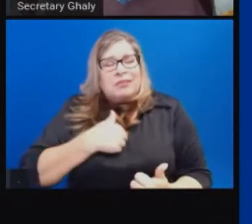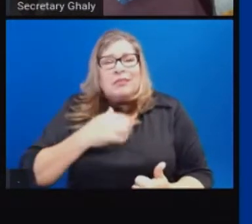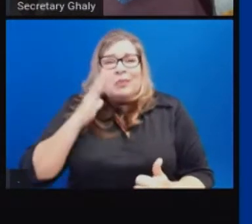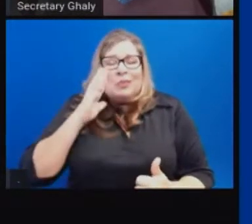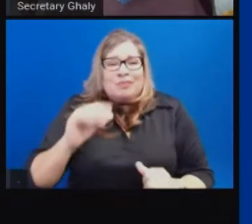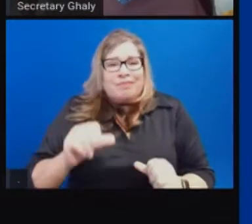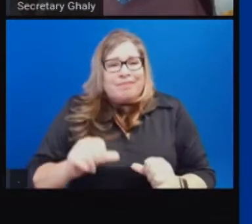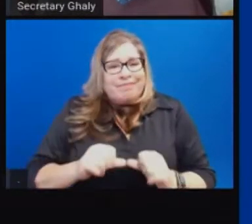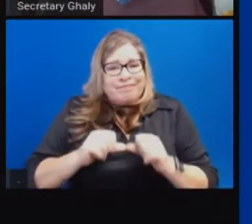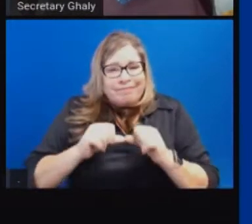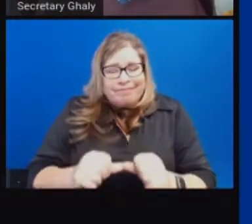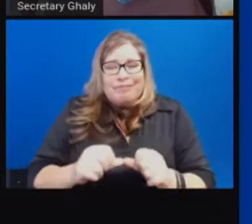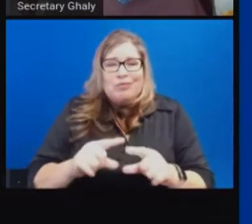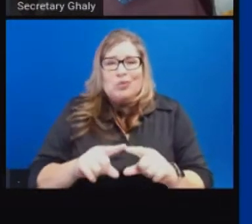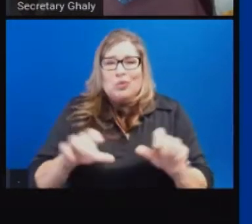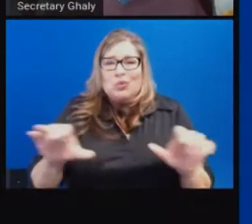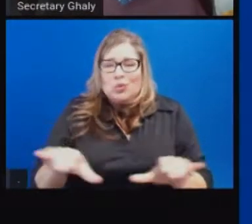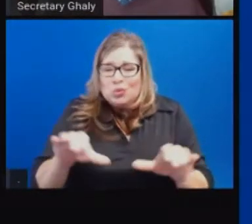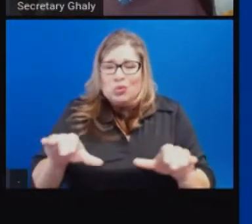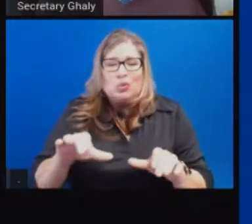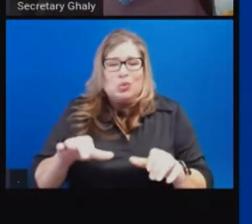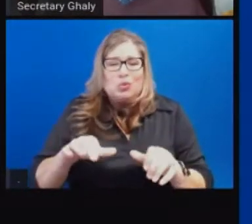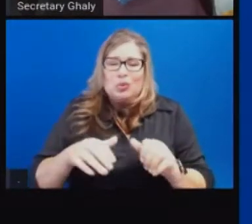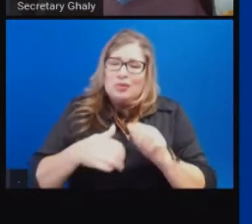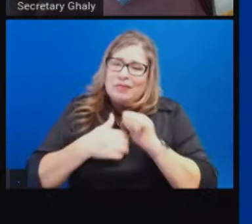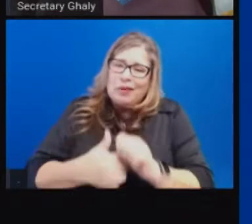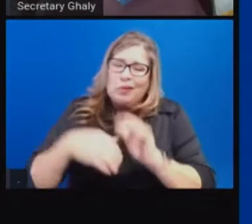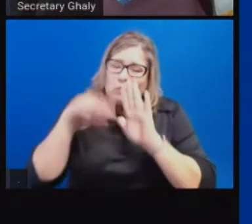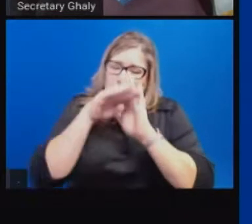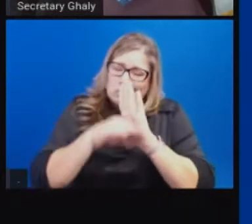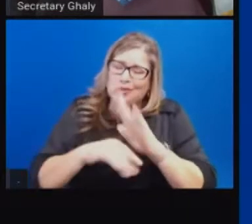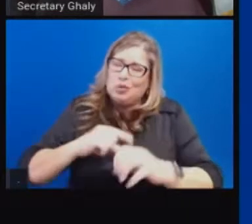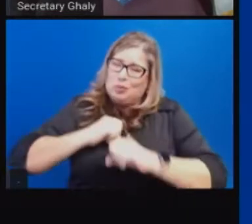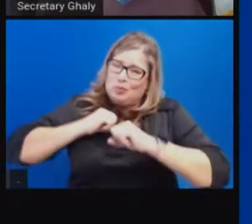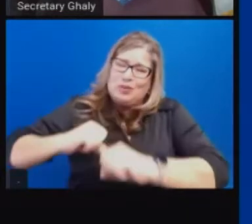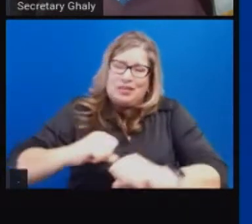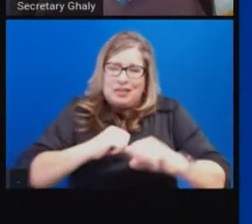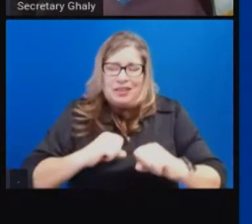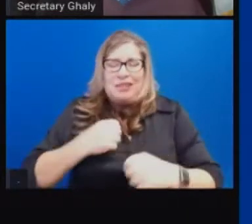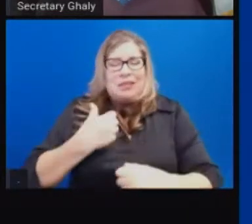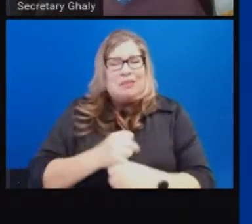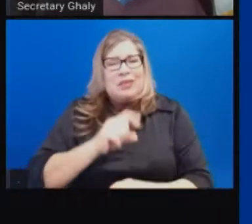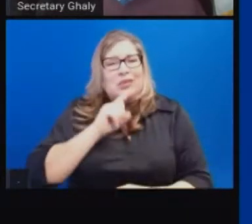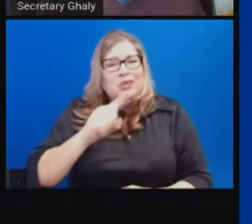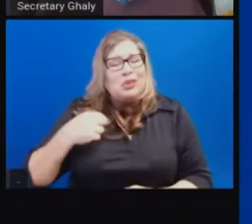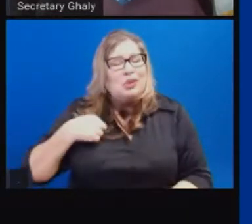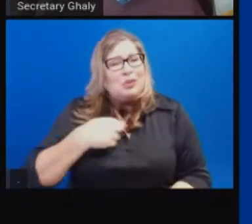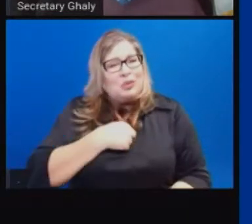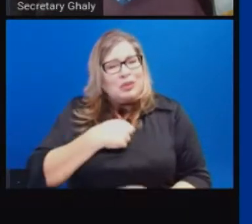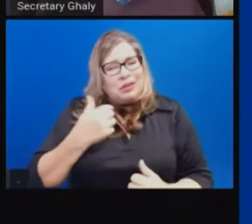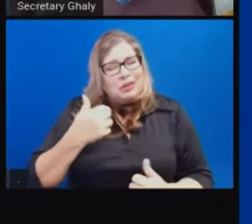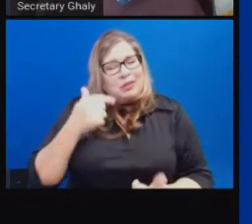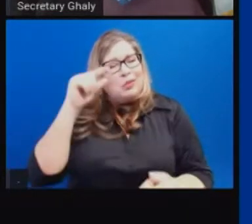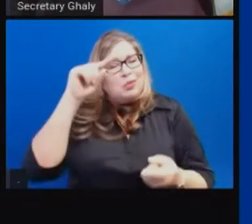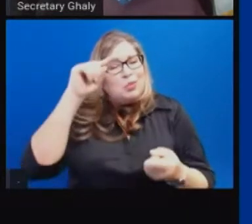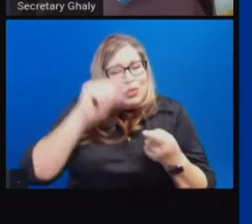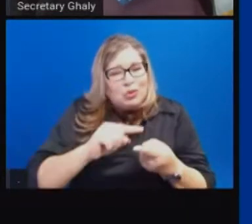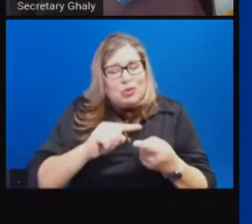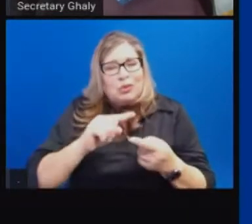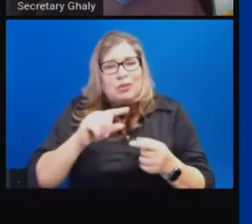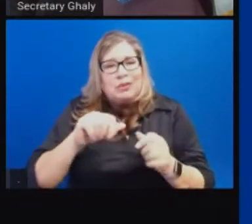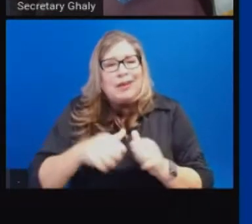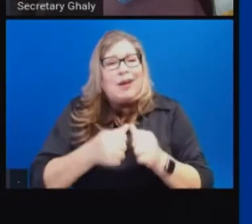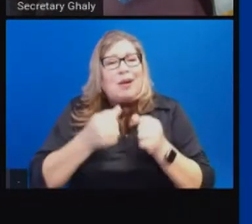actions ourselves and as communities to make sure that we reduce the lives lost, that we